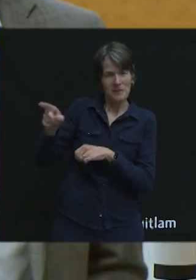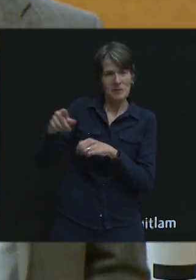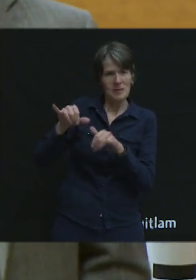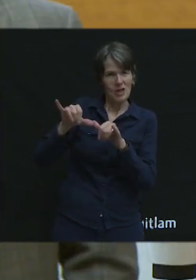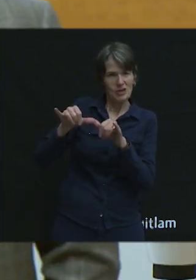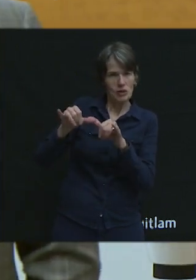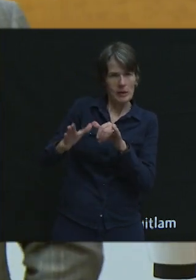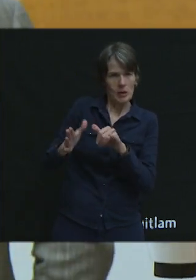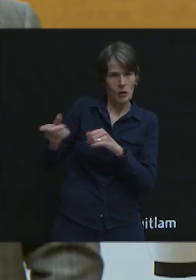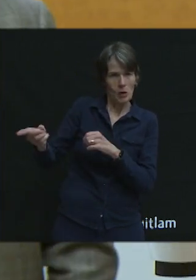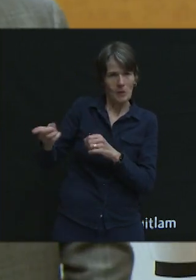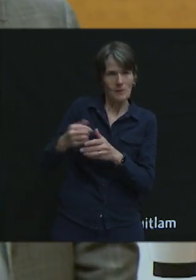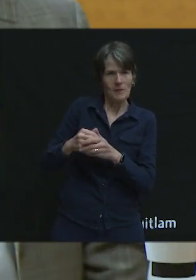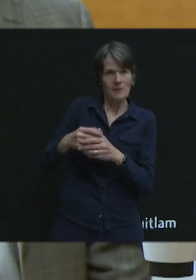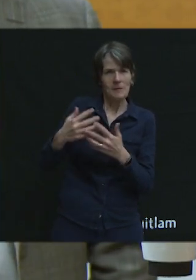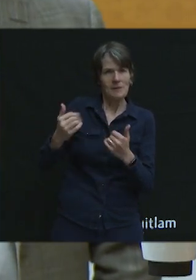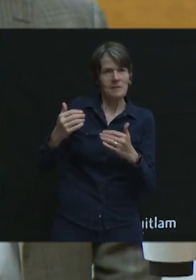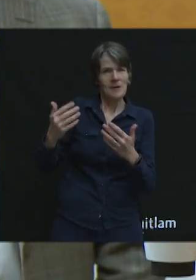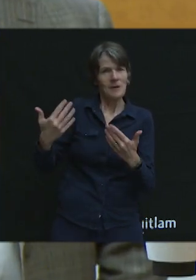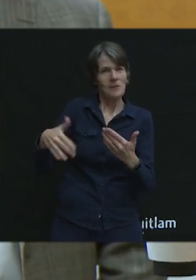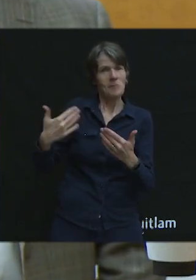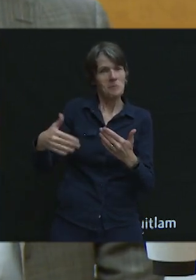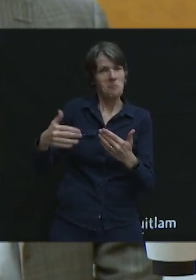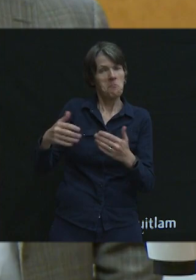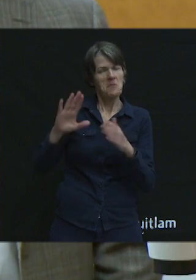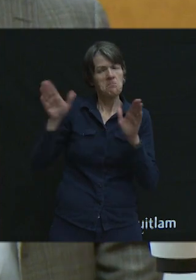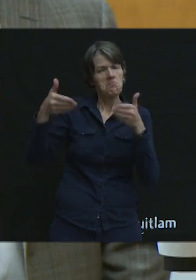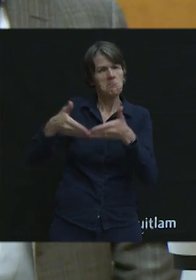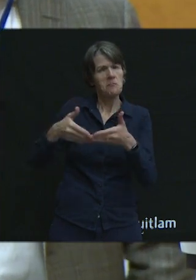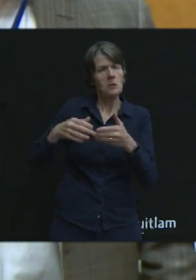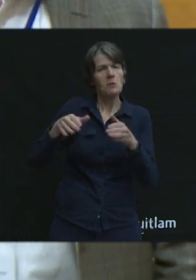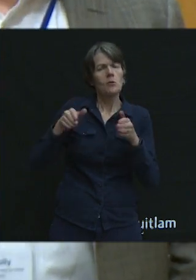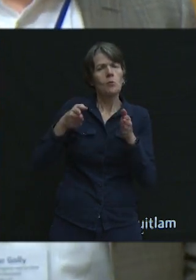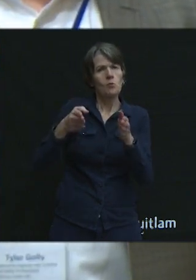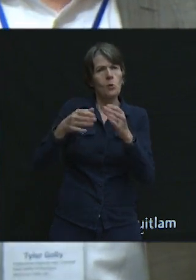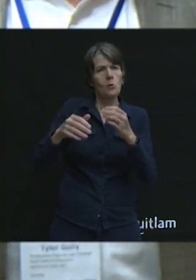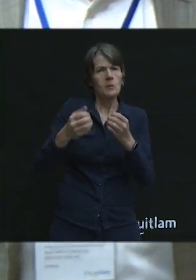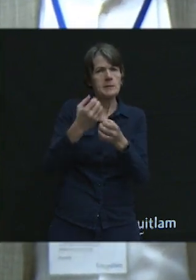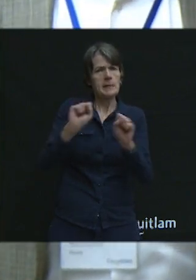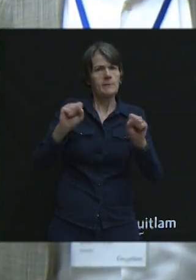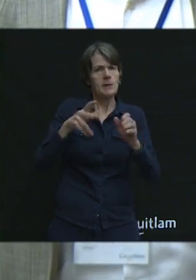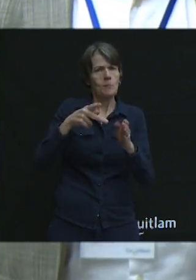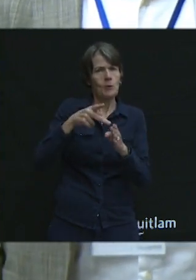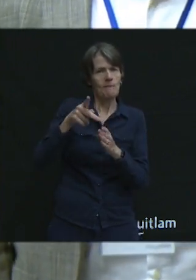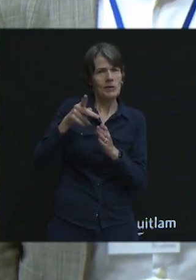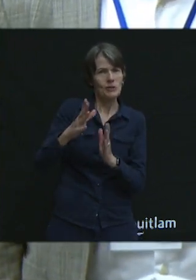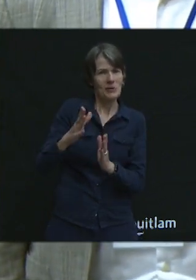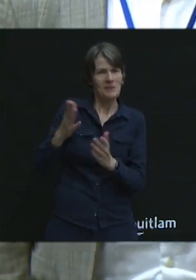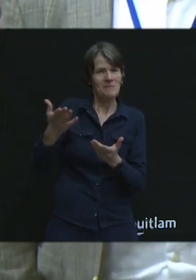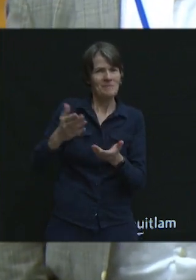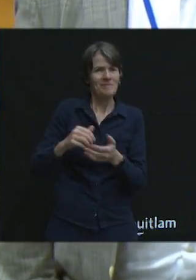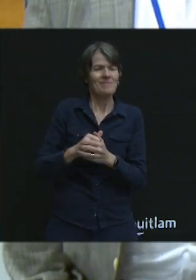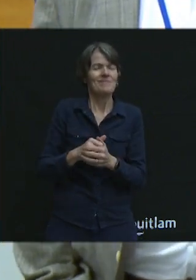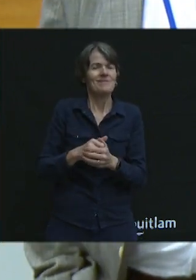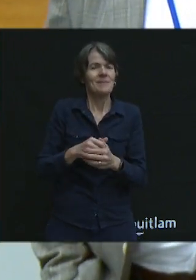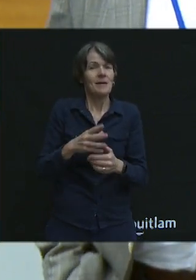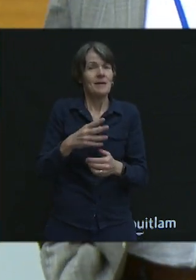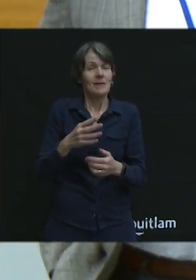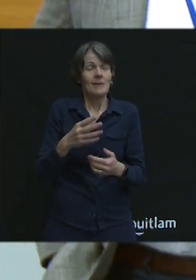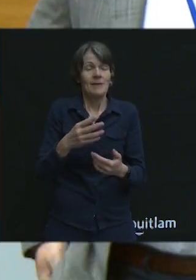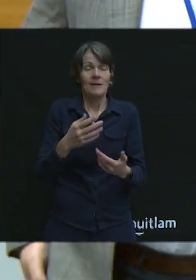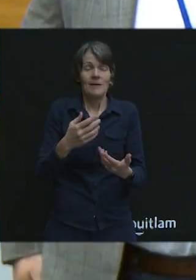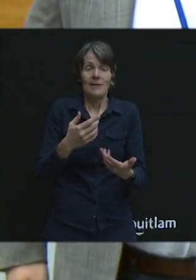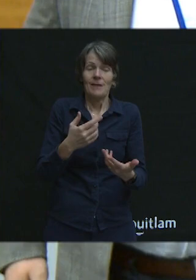Now a very highly esteemed road safety professional. Well done. And I'd say,